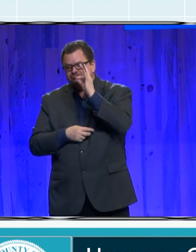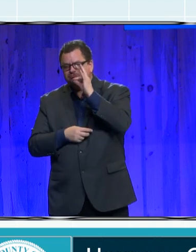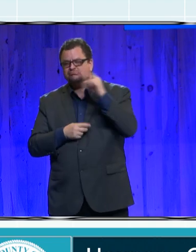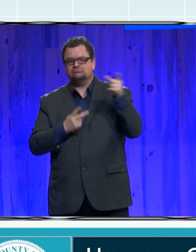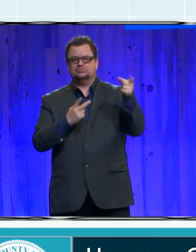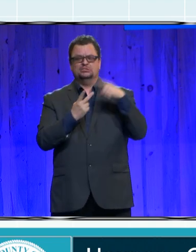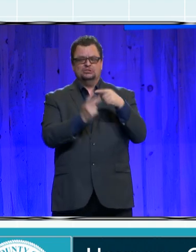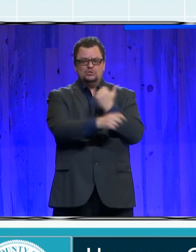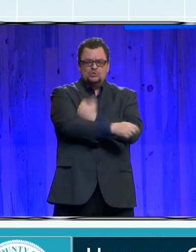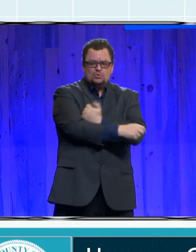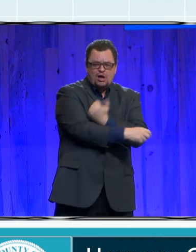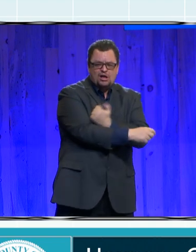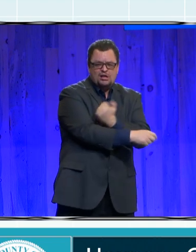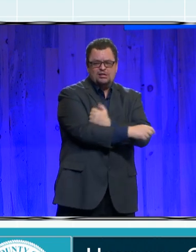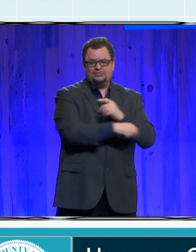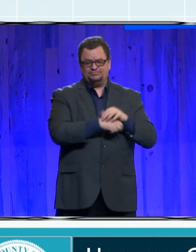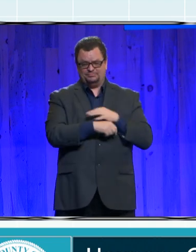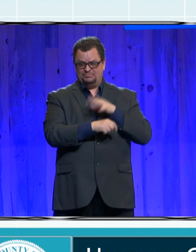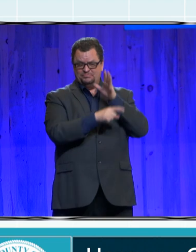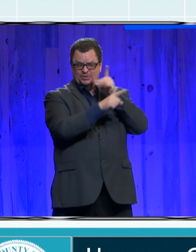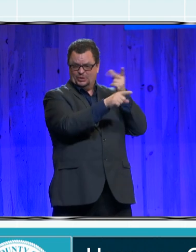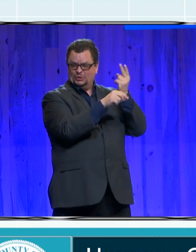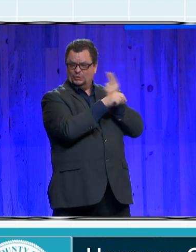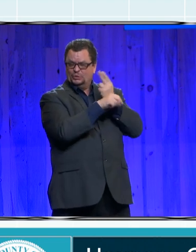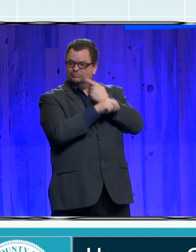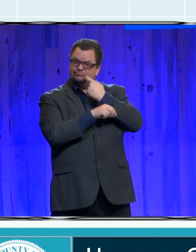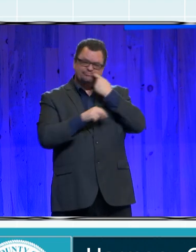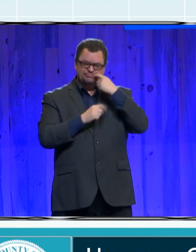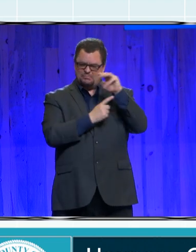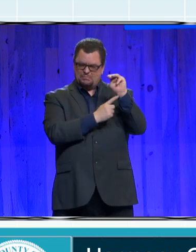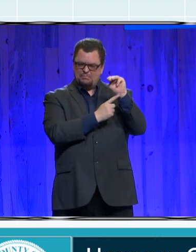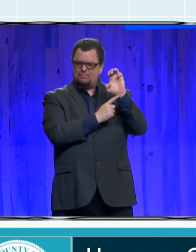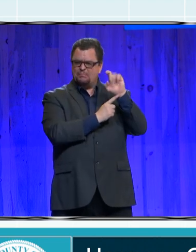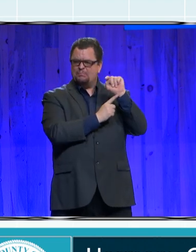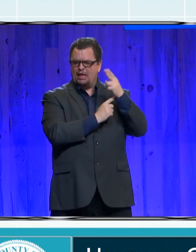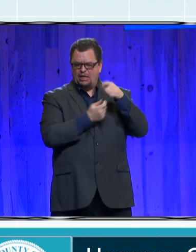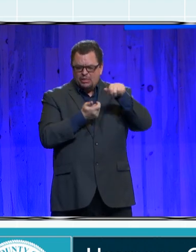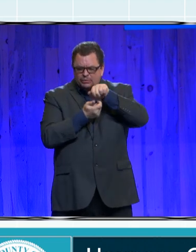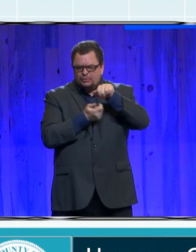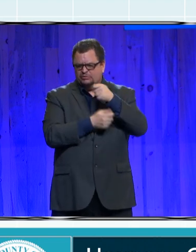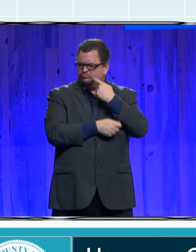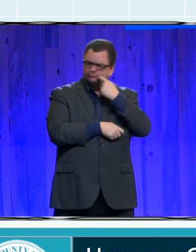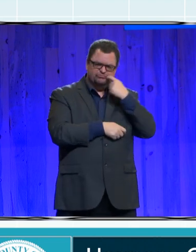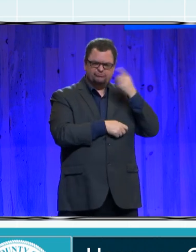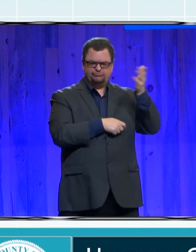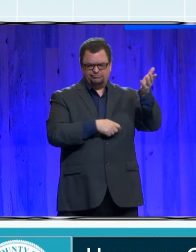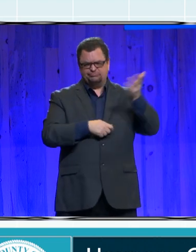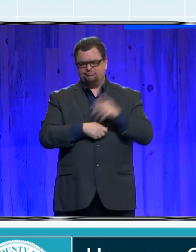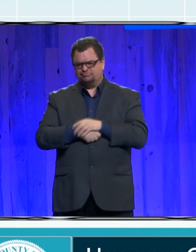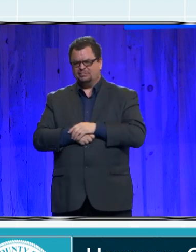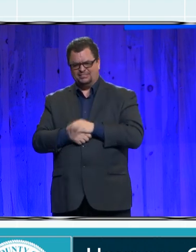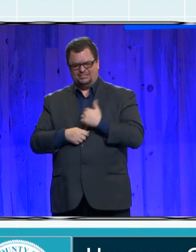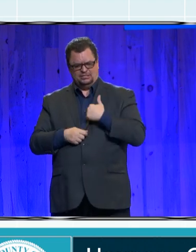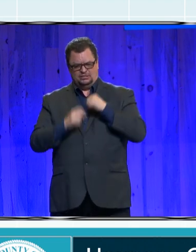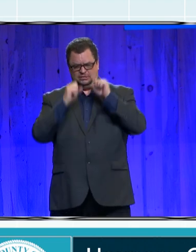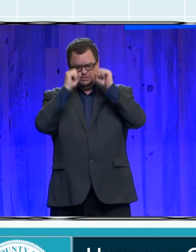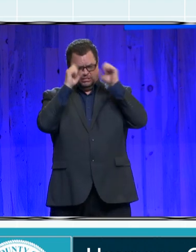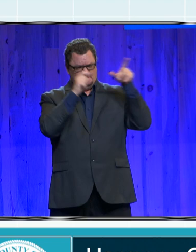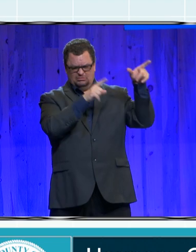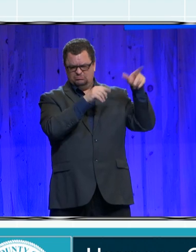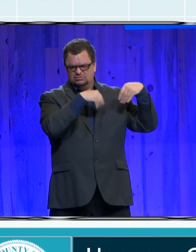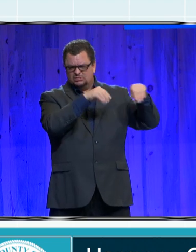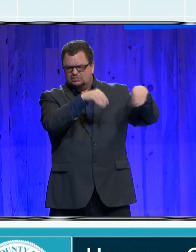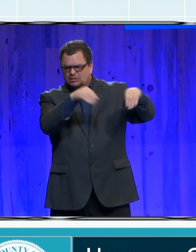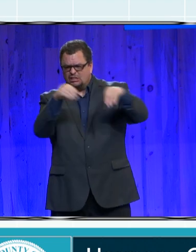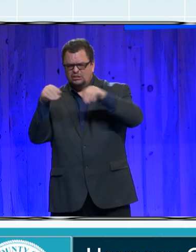addict and would bring volatile people into our home while I was pregnant. She would be up for days on end, selling our things and neglecting to